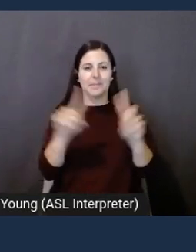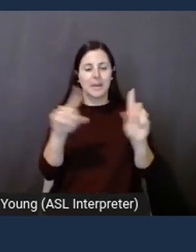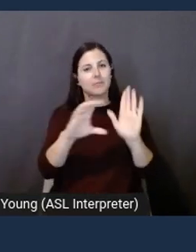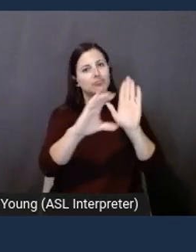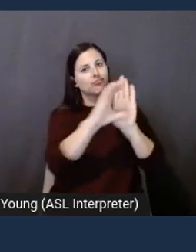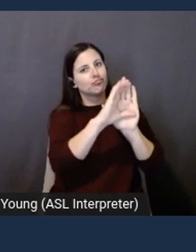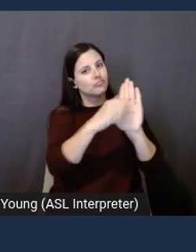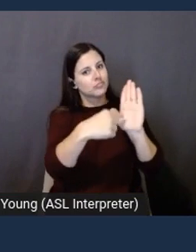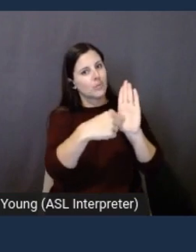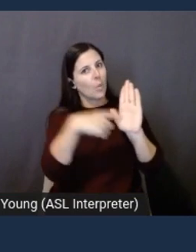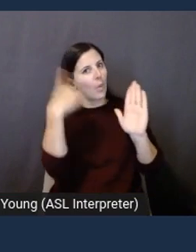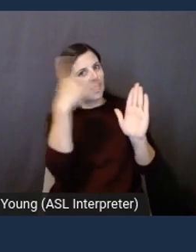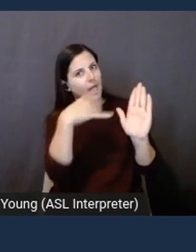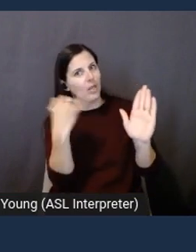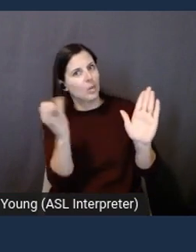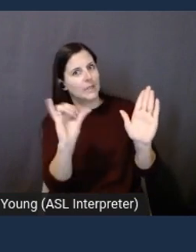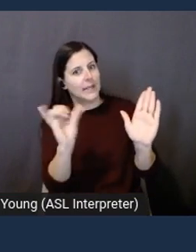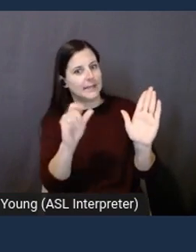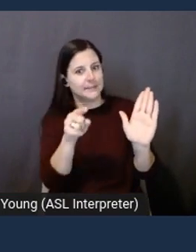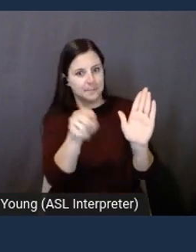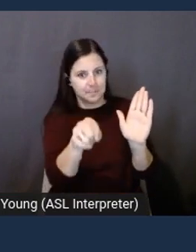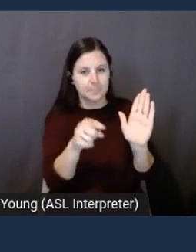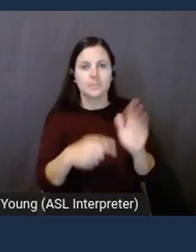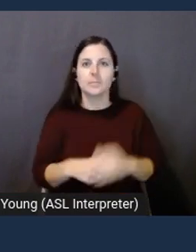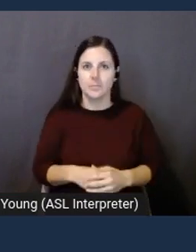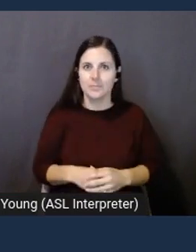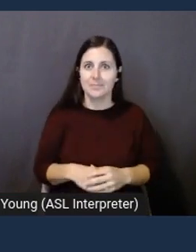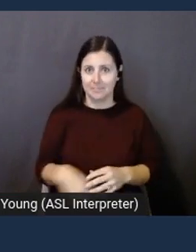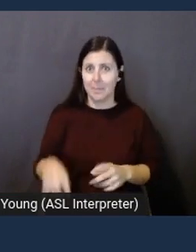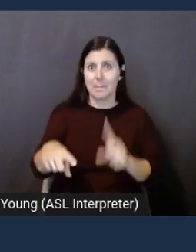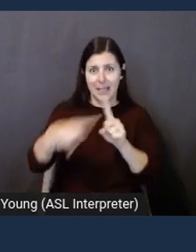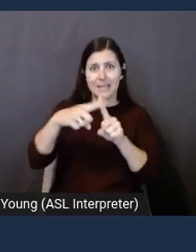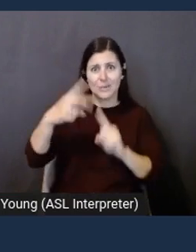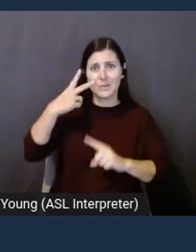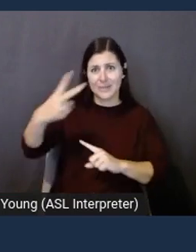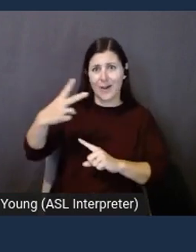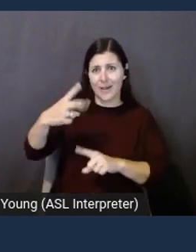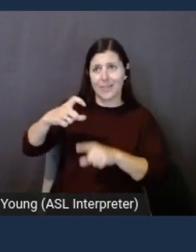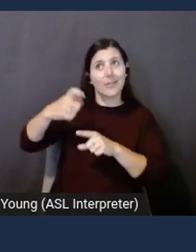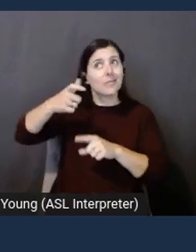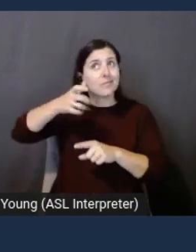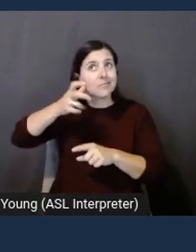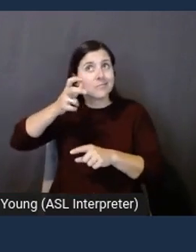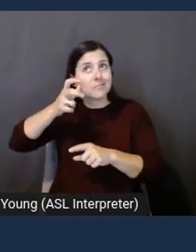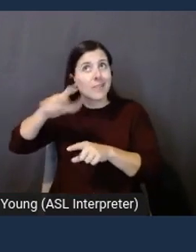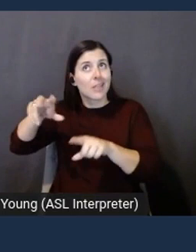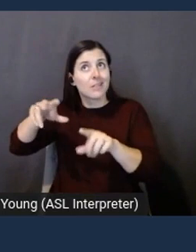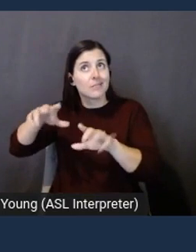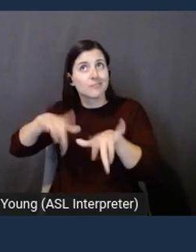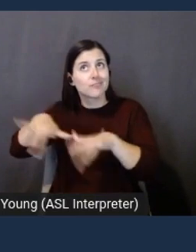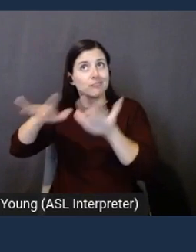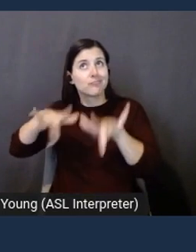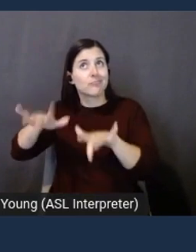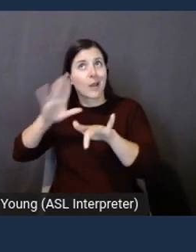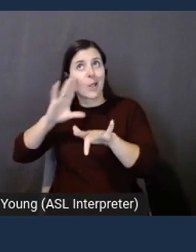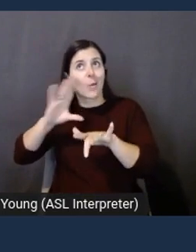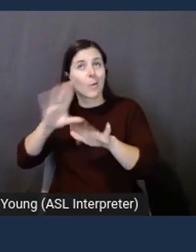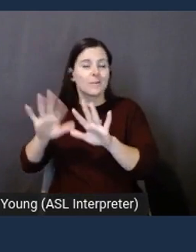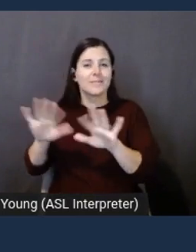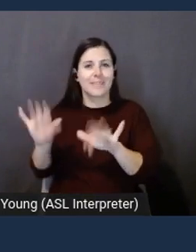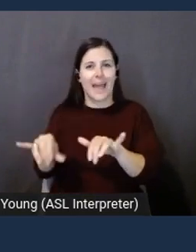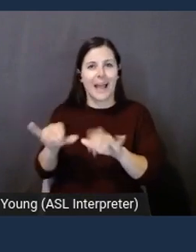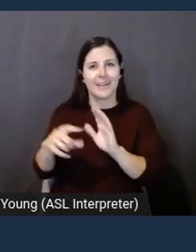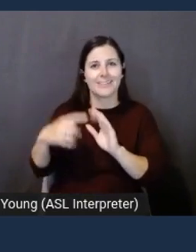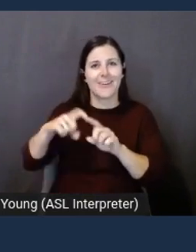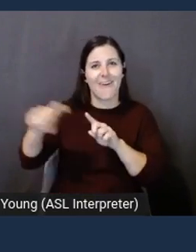but this is how it's going to look. And you also saw the call that came in, or you heard the call that came in. All